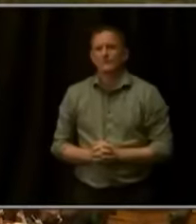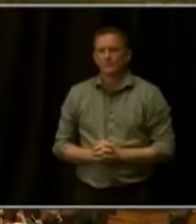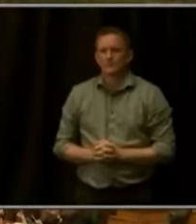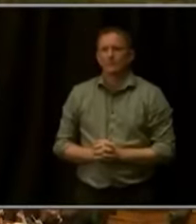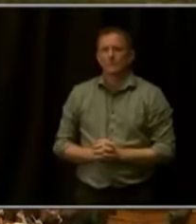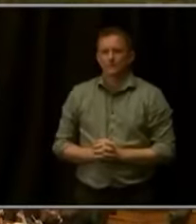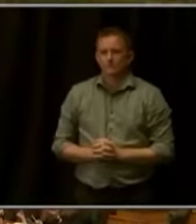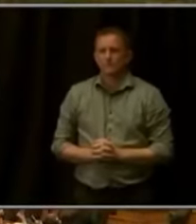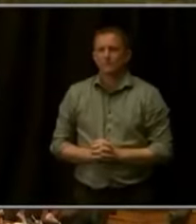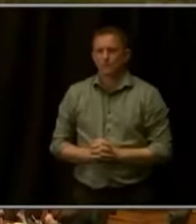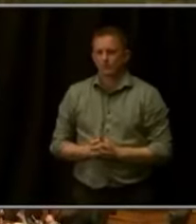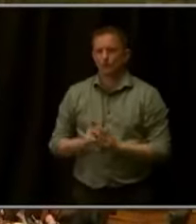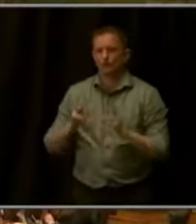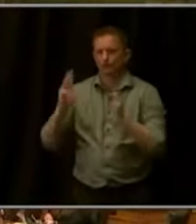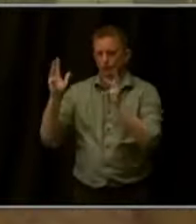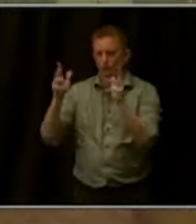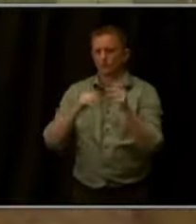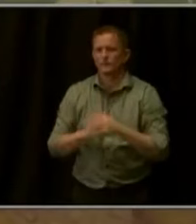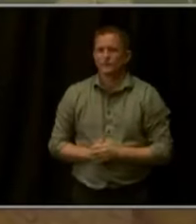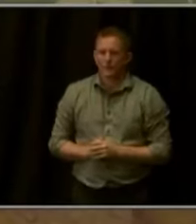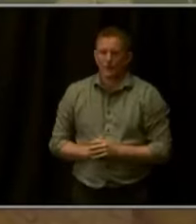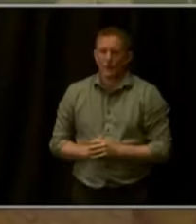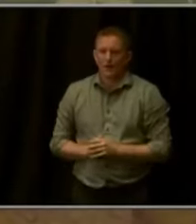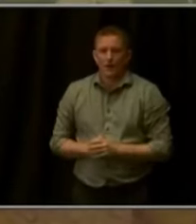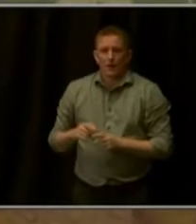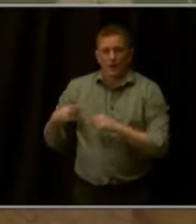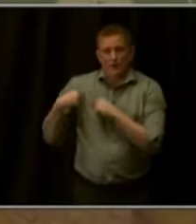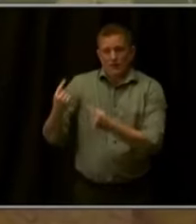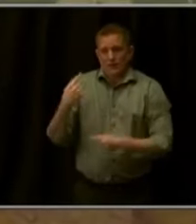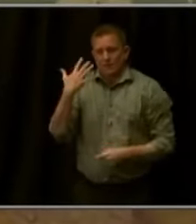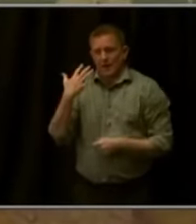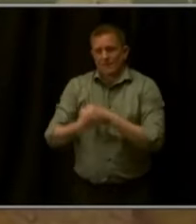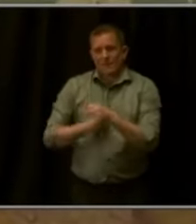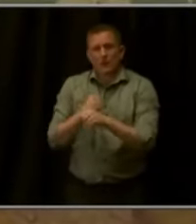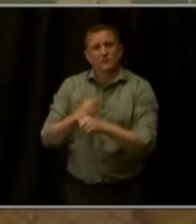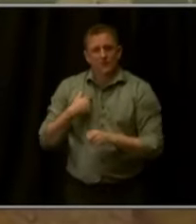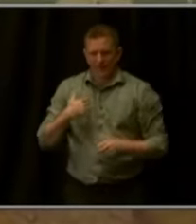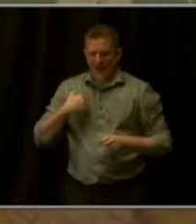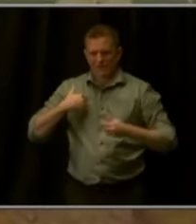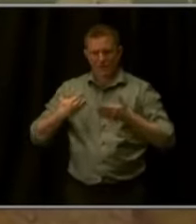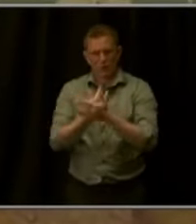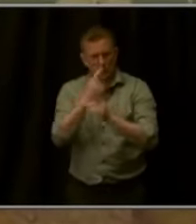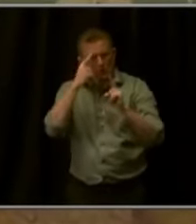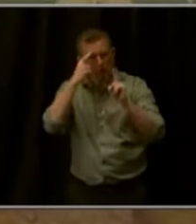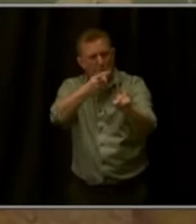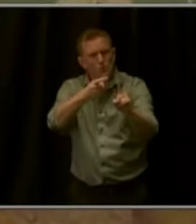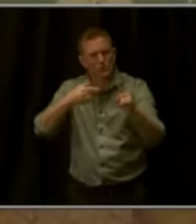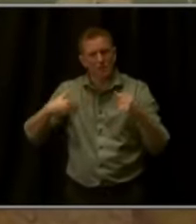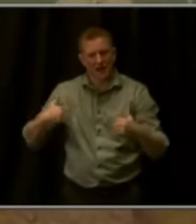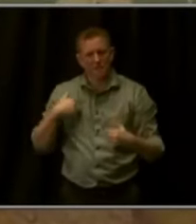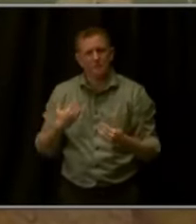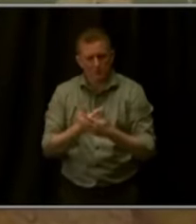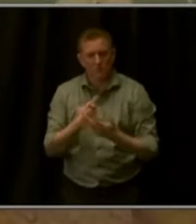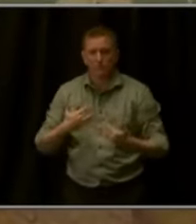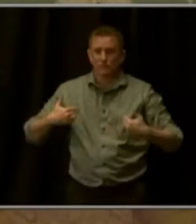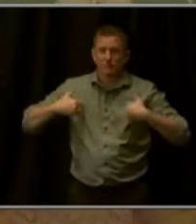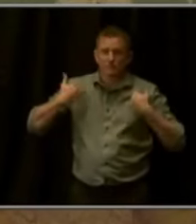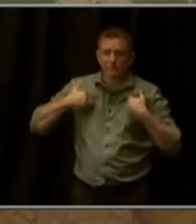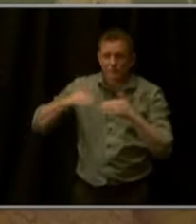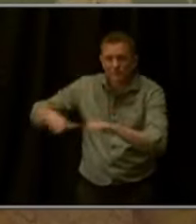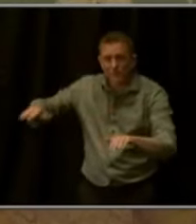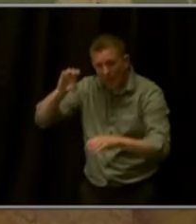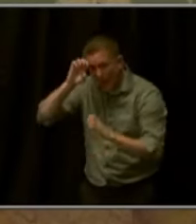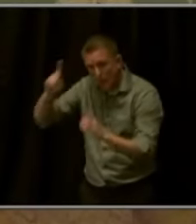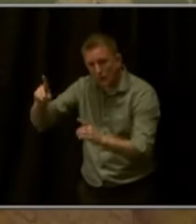over the last five years, we've blazed new trails in Colorado. In early childhood education, with the creation of free full-day kindergarten